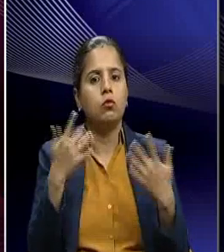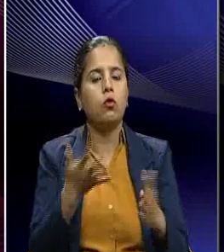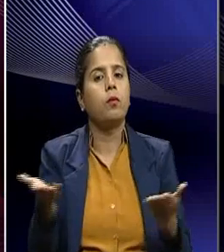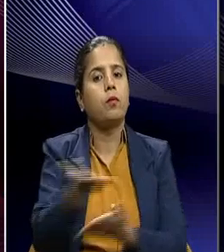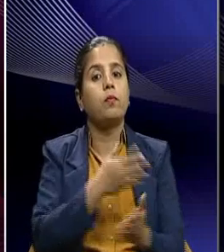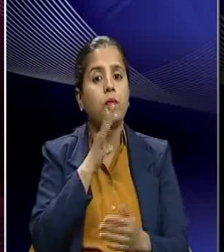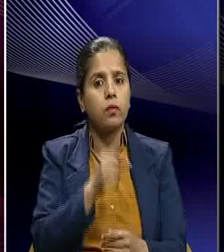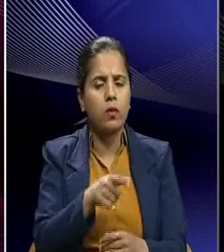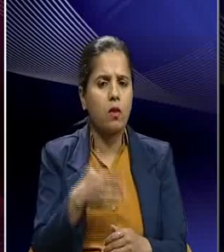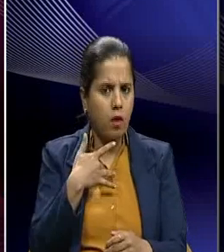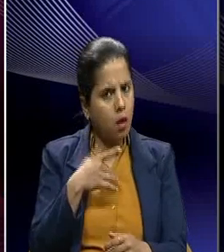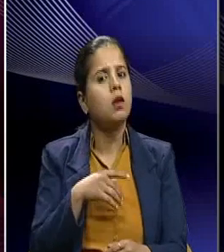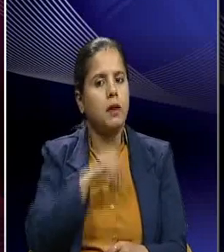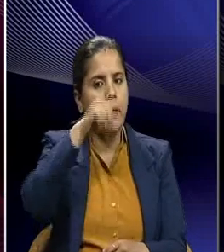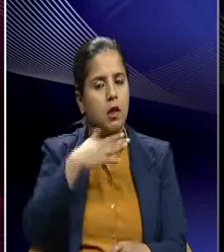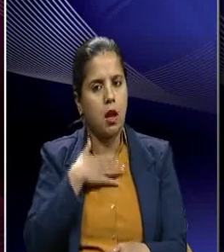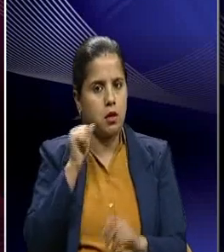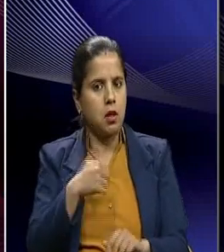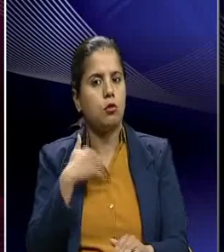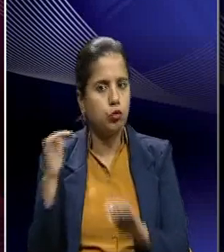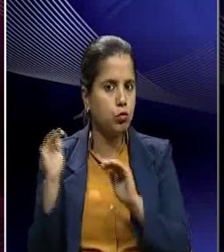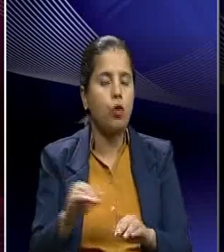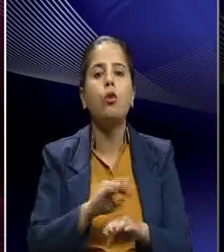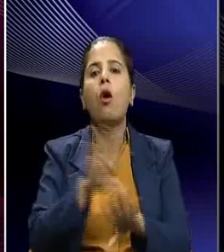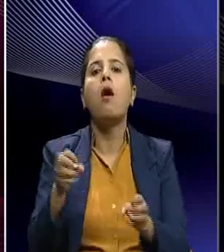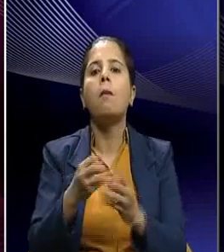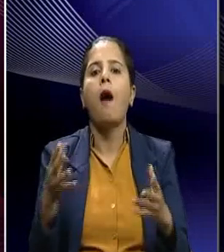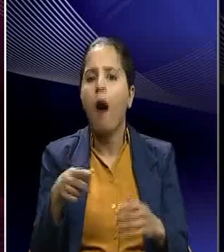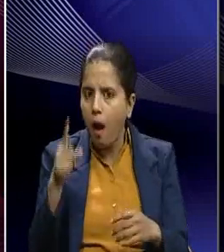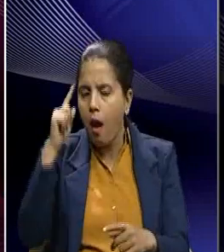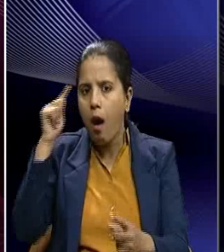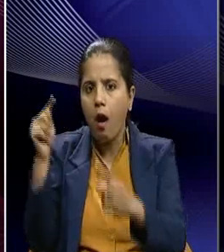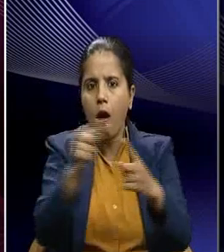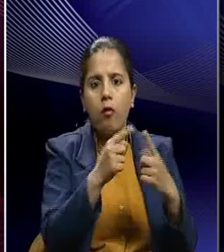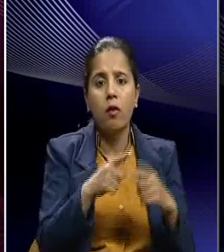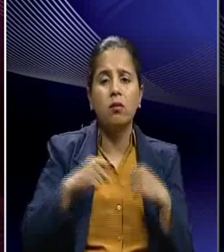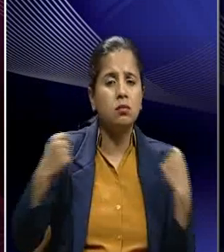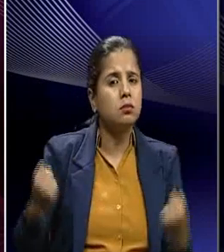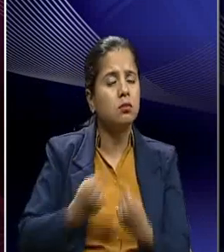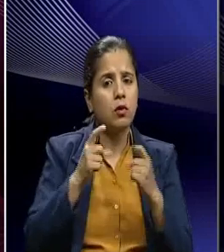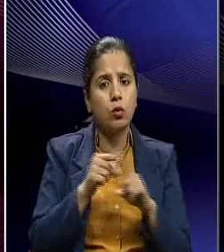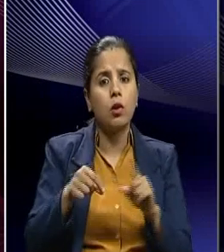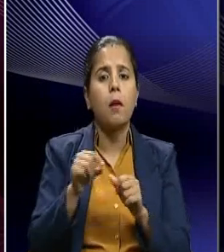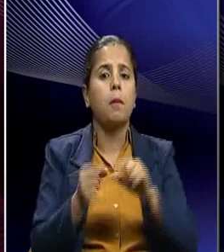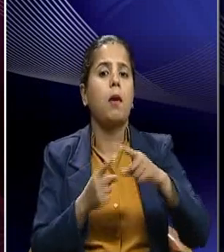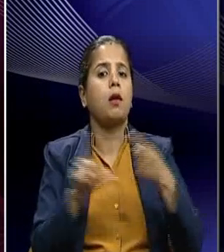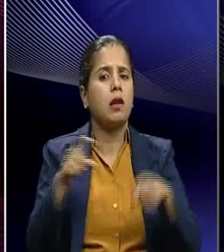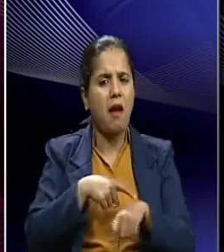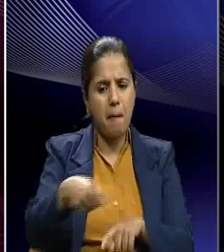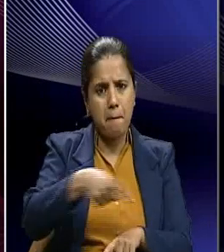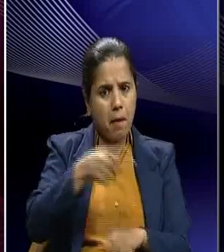in a way join India. And the kind of efforts which were made by Patel during this time